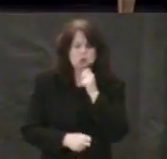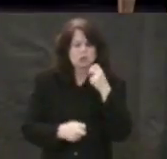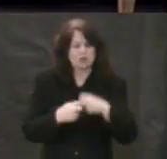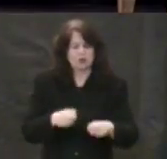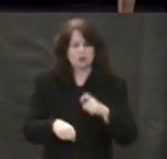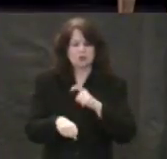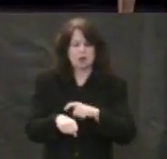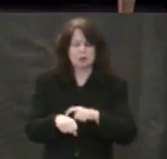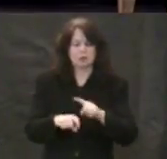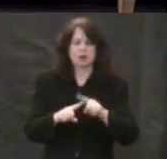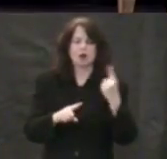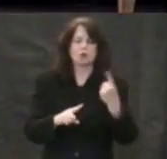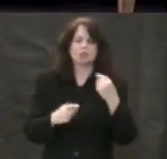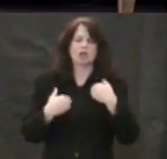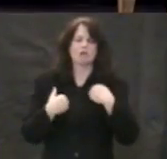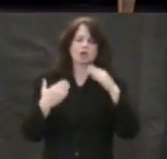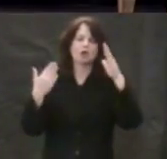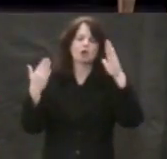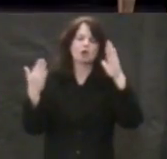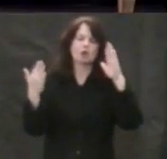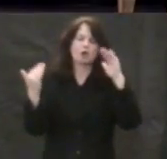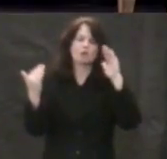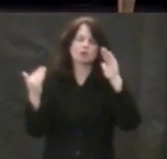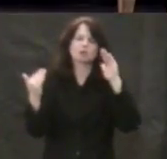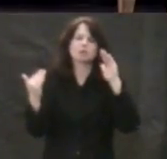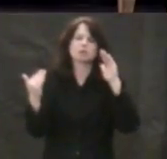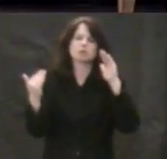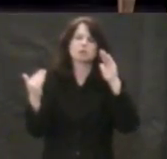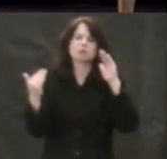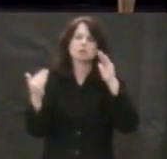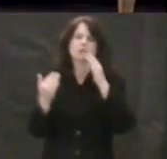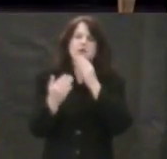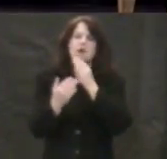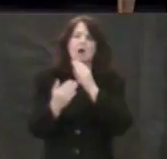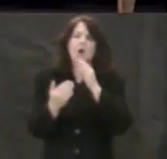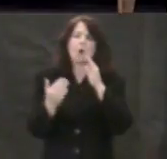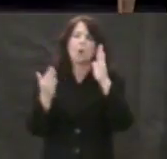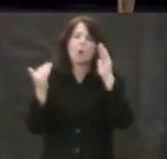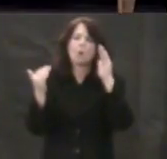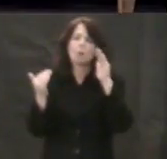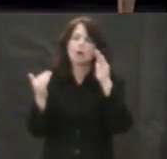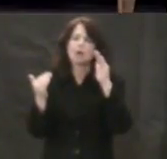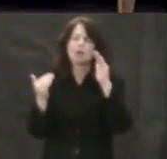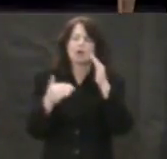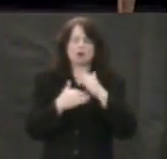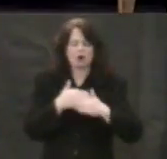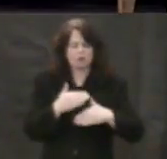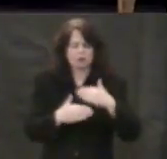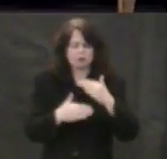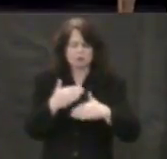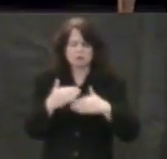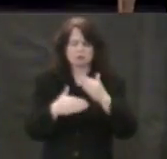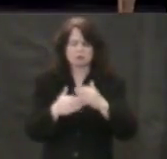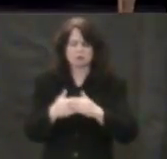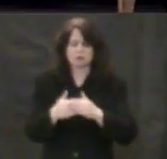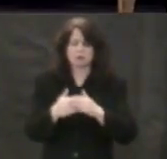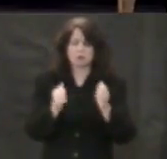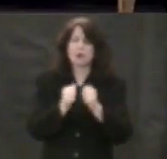taking comfort and hope in the one who created and the one who sustains the earth.